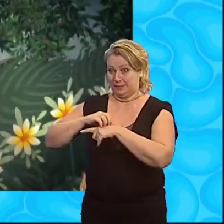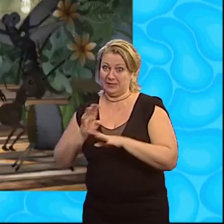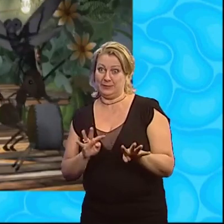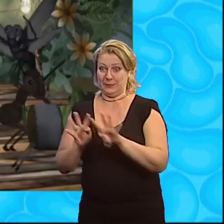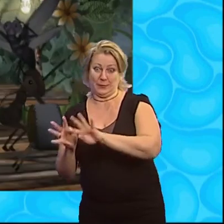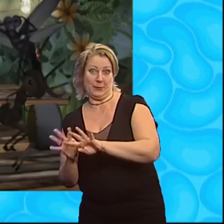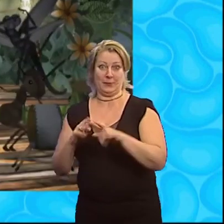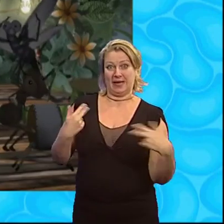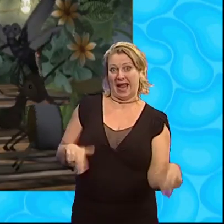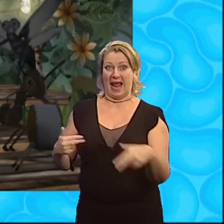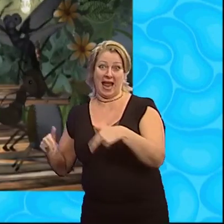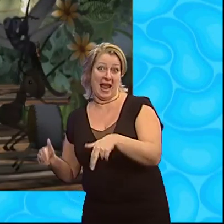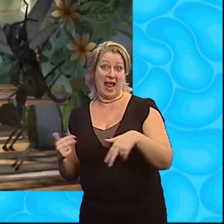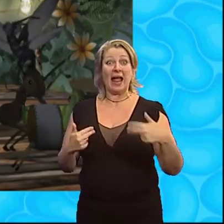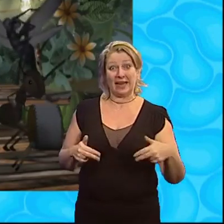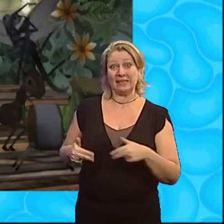Crawly conga